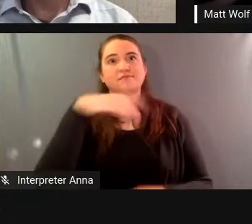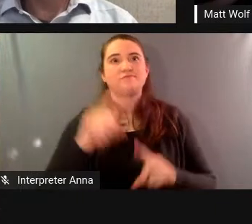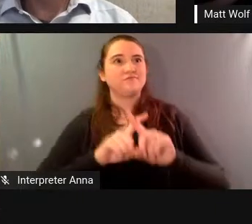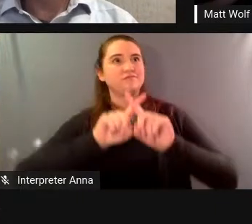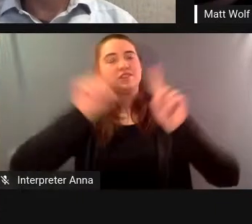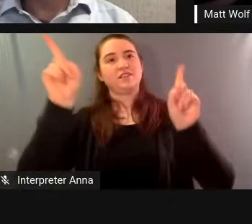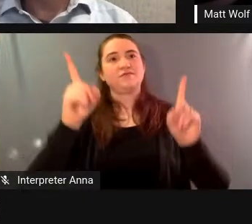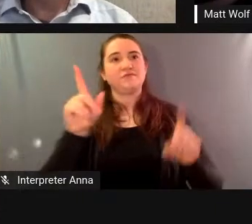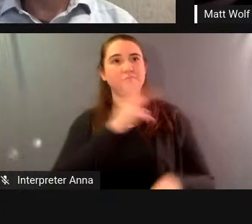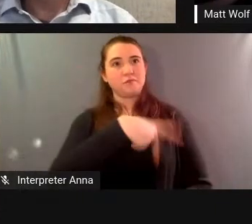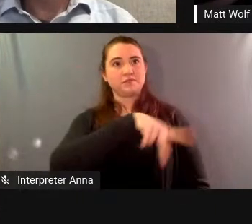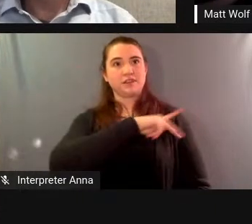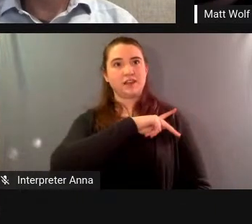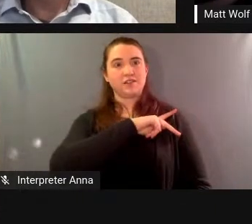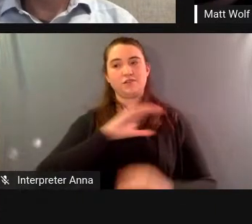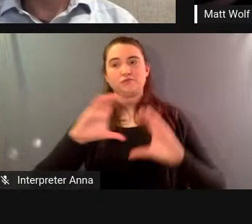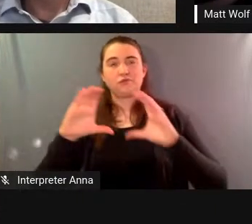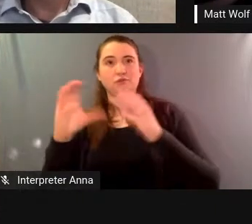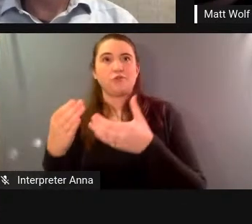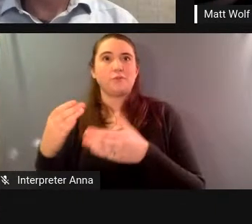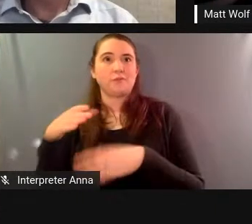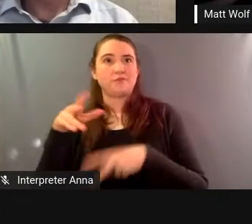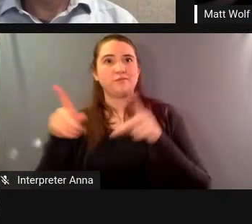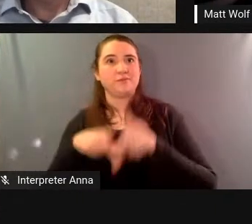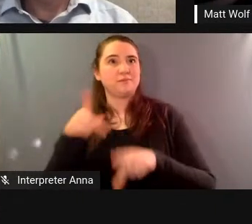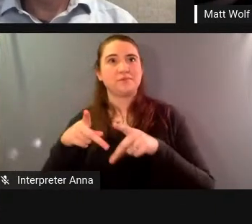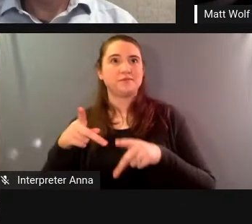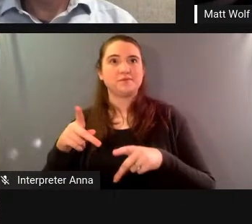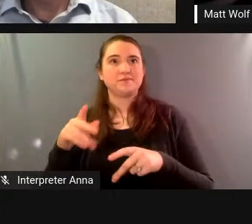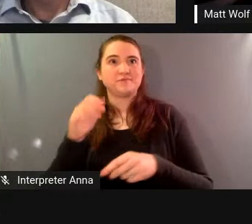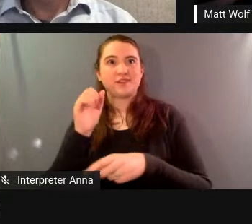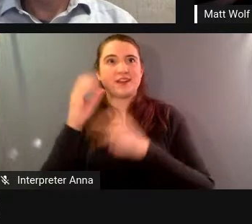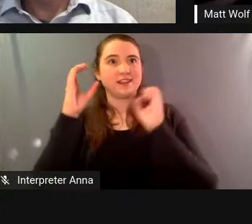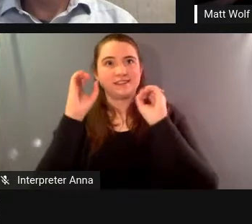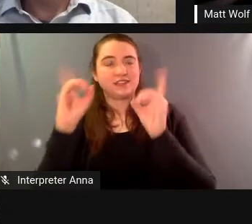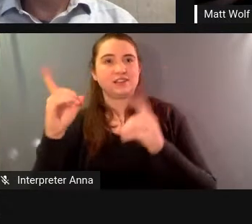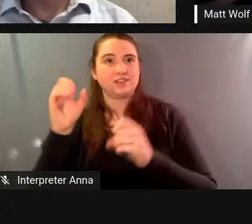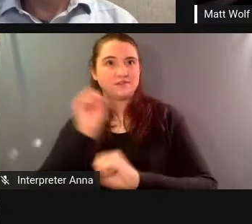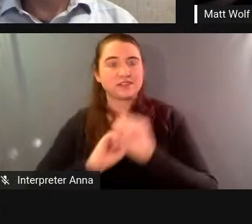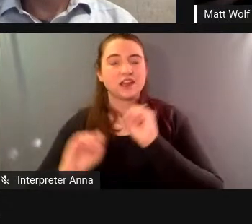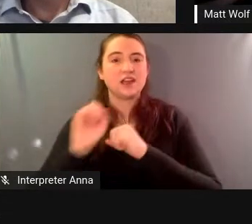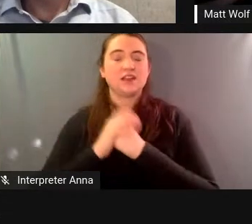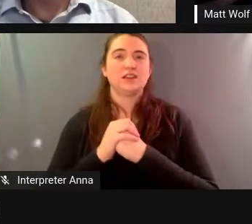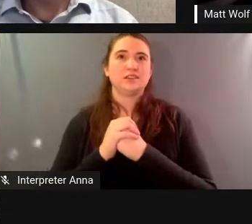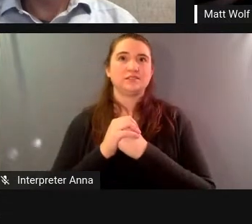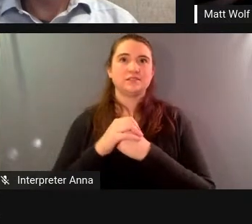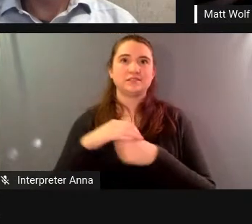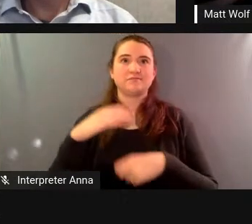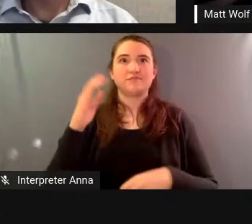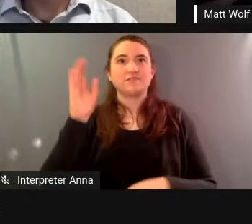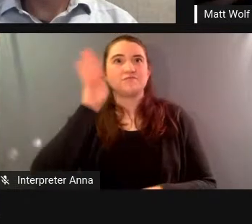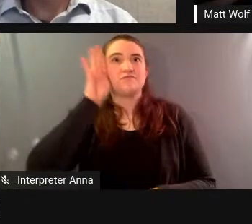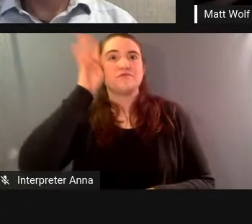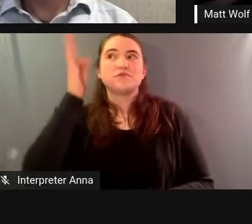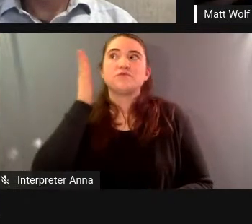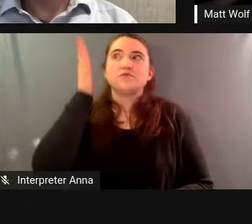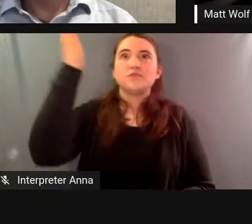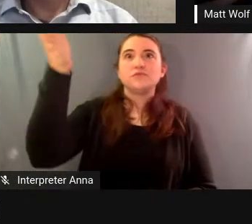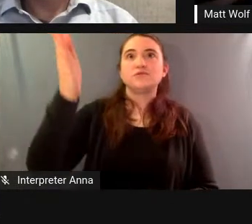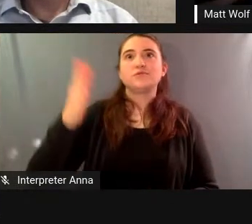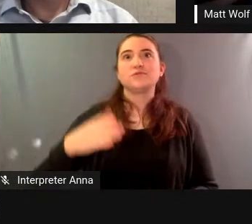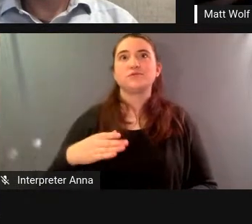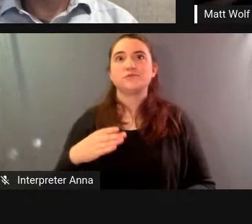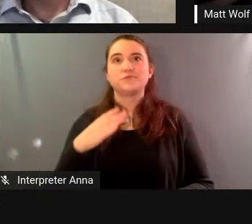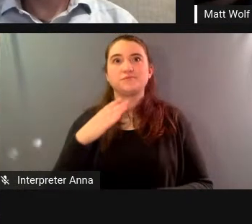is operating with a financier on a private venture that's futurist in nature um that's exploring